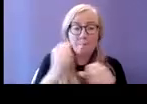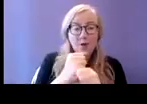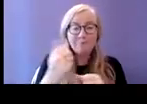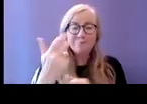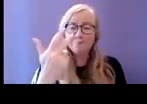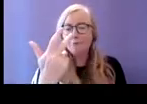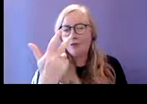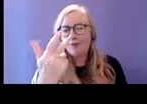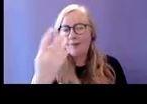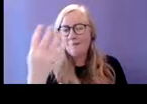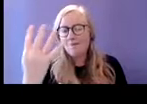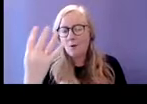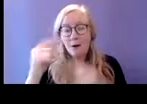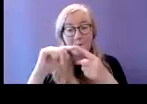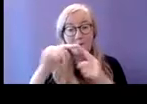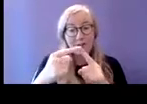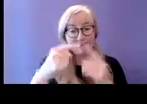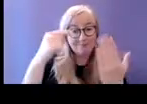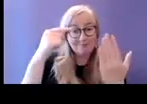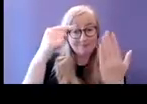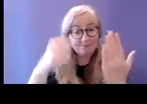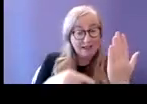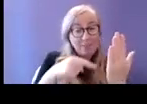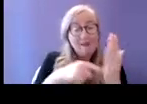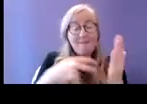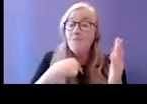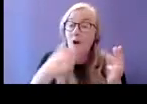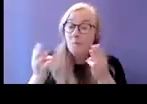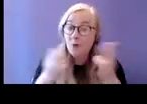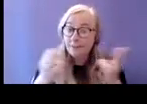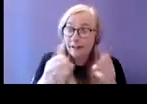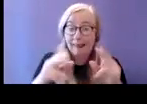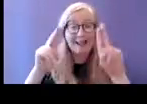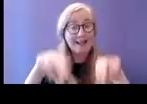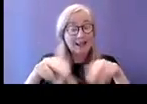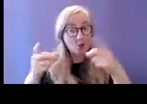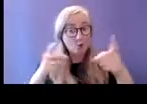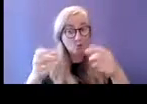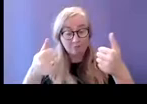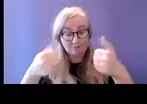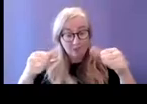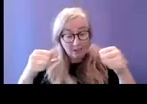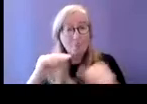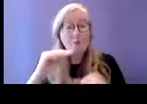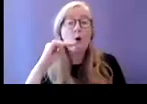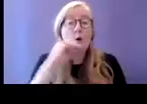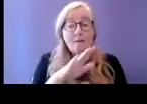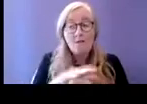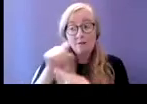feasible but also just very important for the homeless sector to continuously bear in mind and to continuously implement in our services